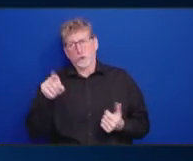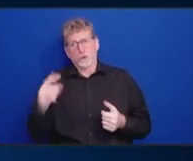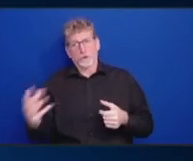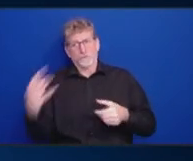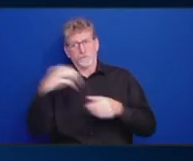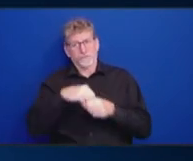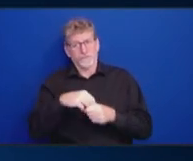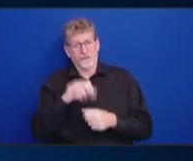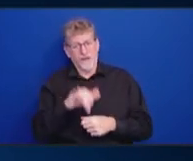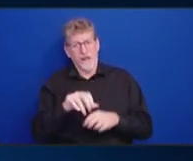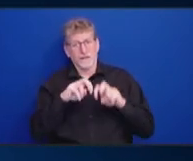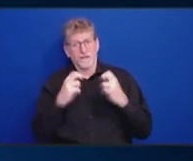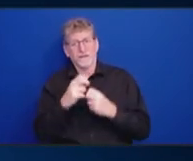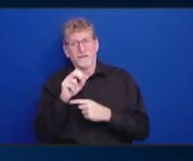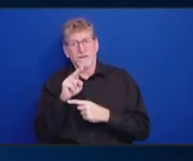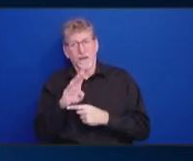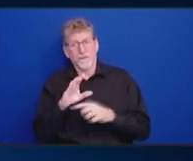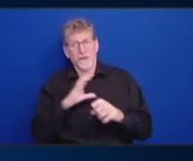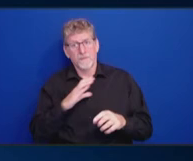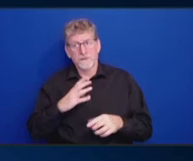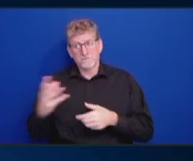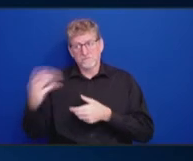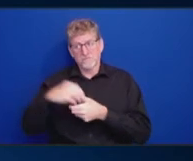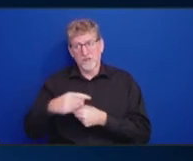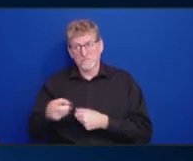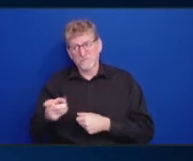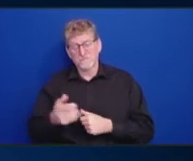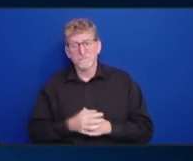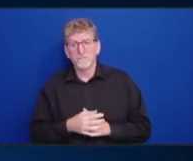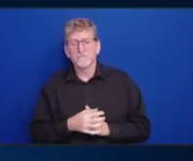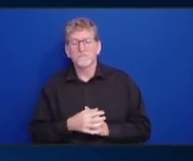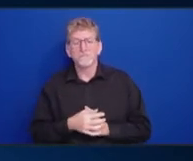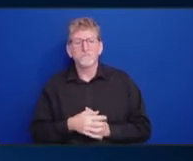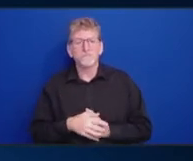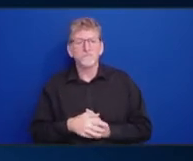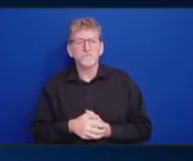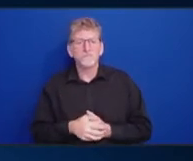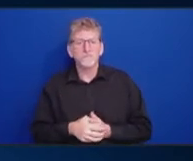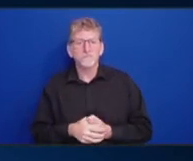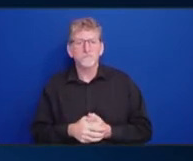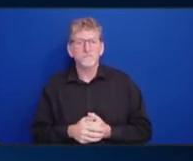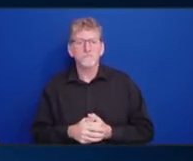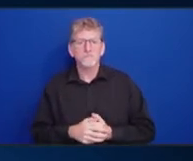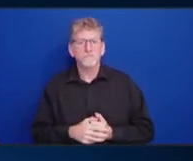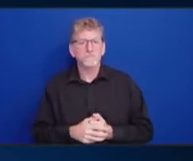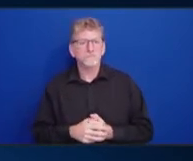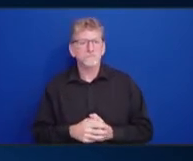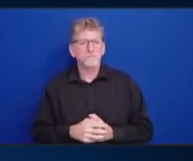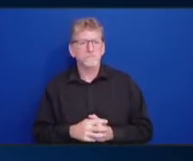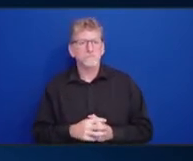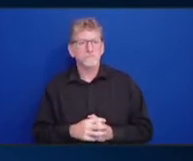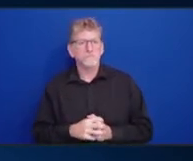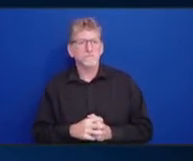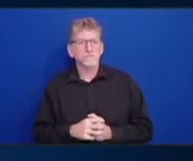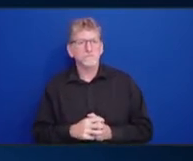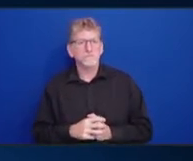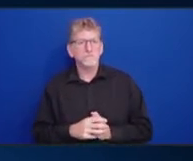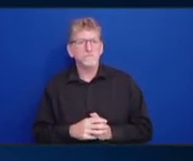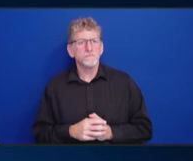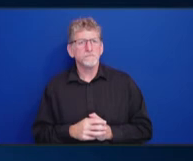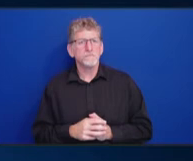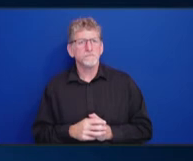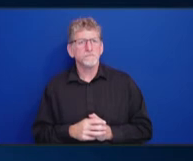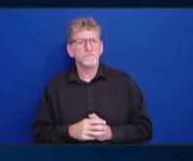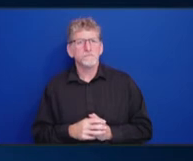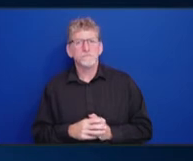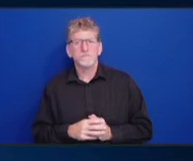Kerry Nahid?- Nahid I'm really struggling because I completely understand your point, Sonal.